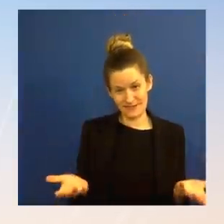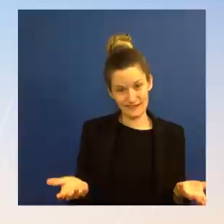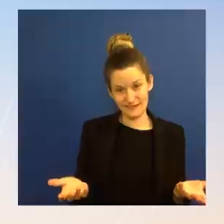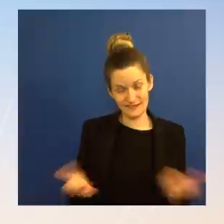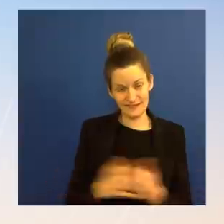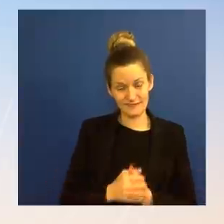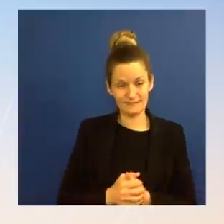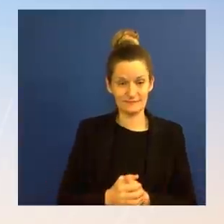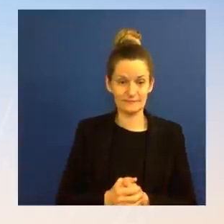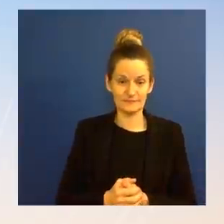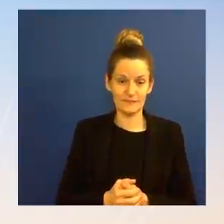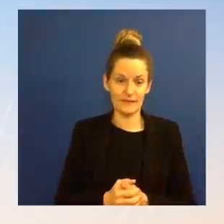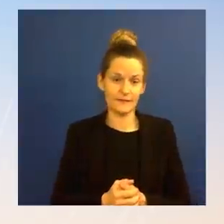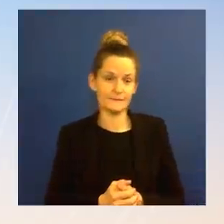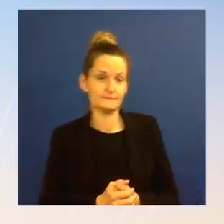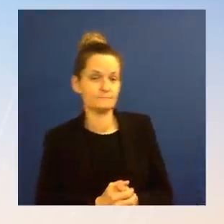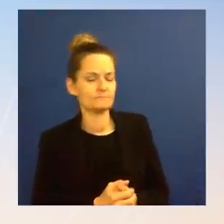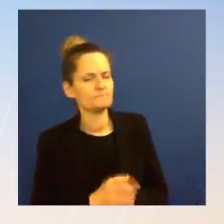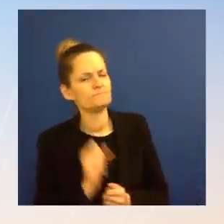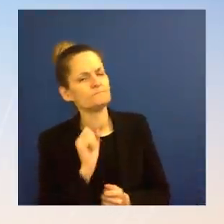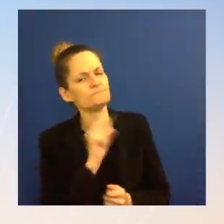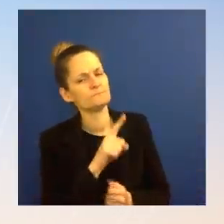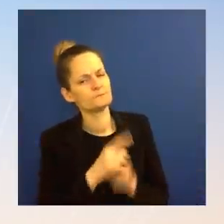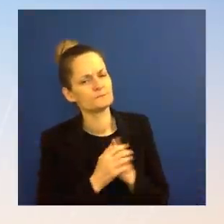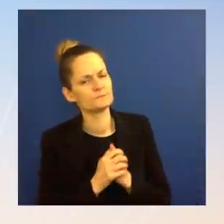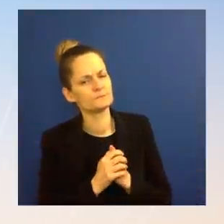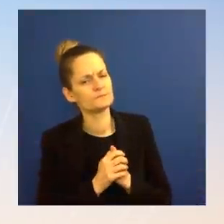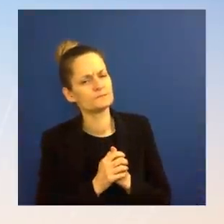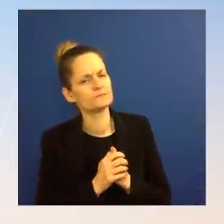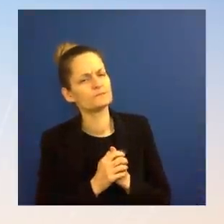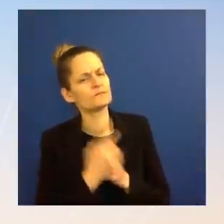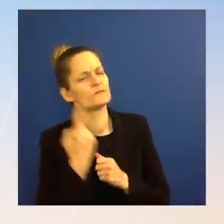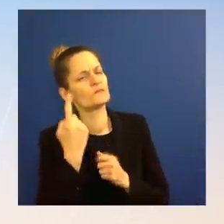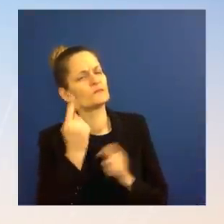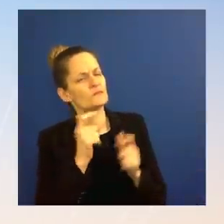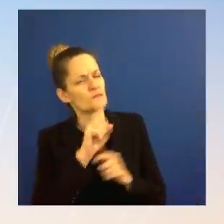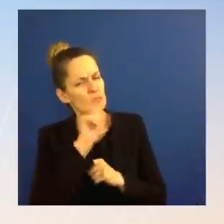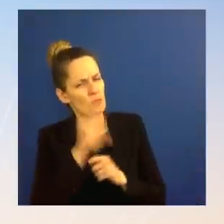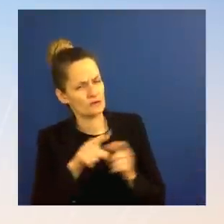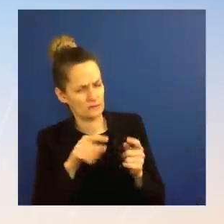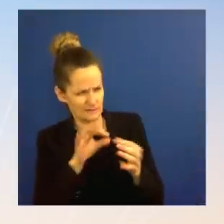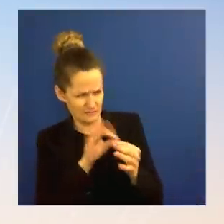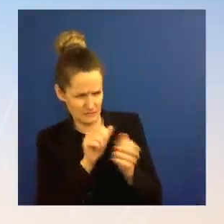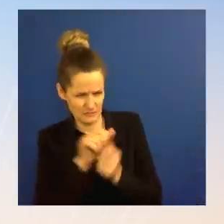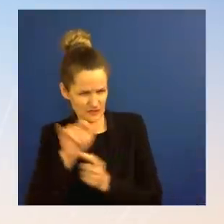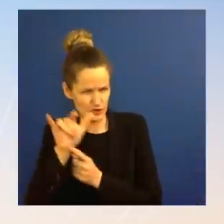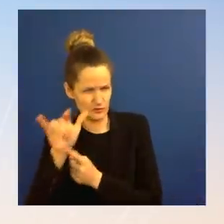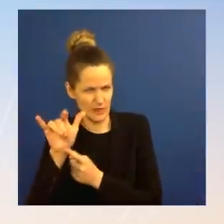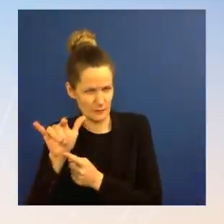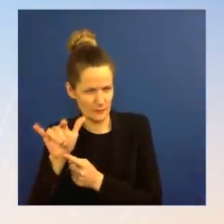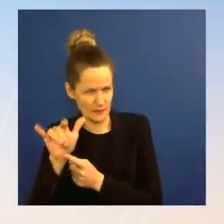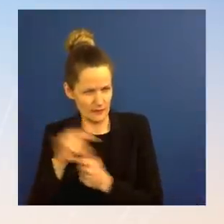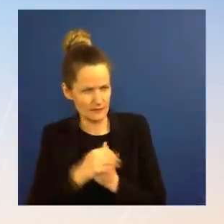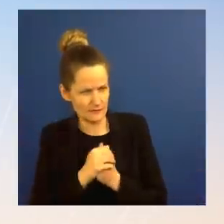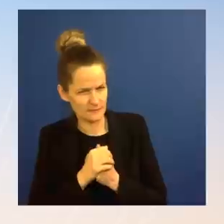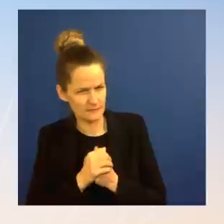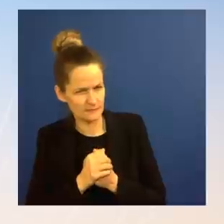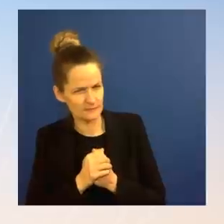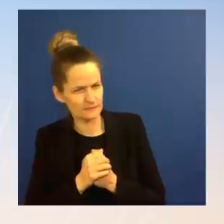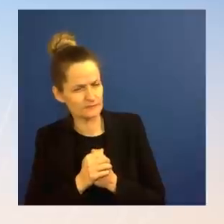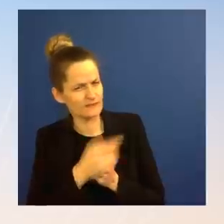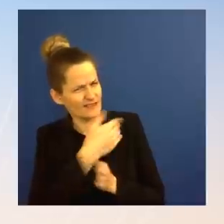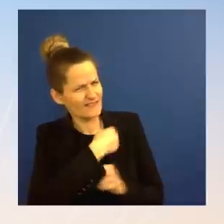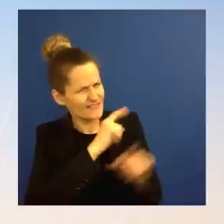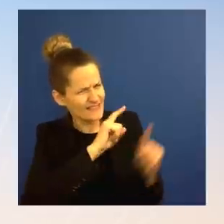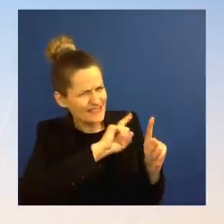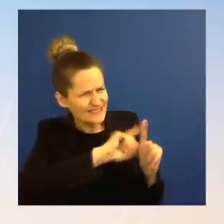jetpack, is this a difference of kind or a difference of degree? I mean, is the objection that it's a — it's an